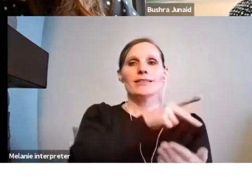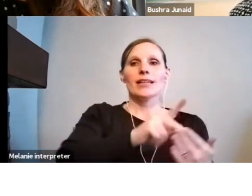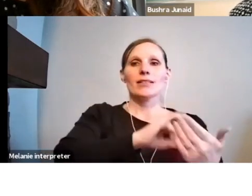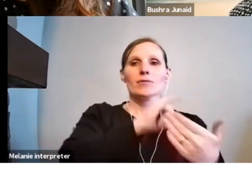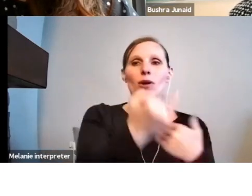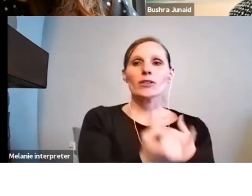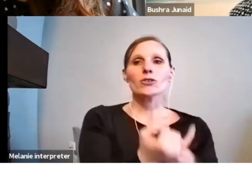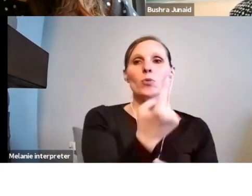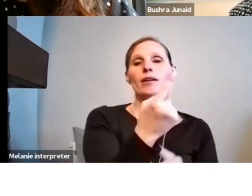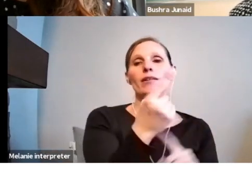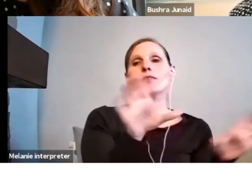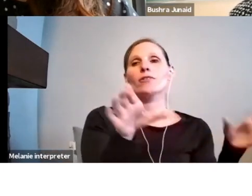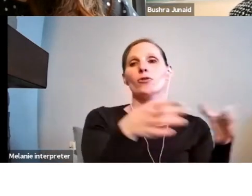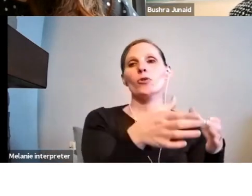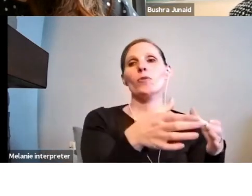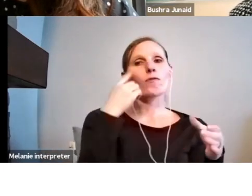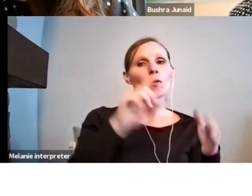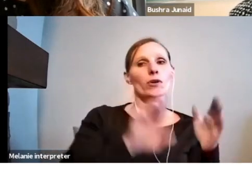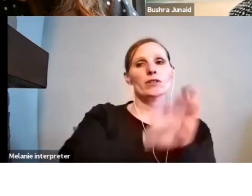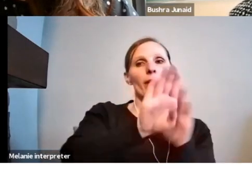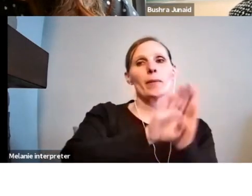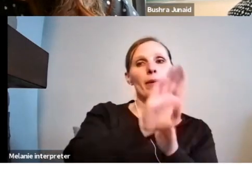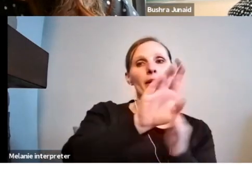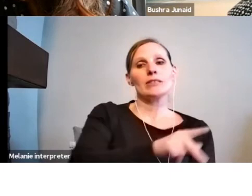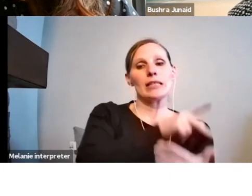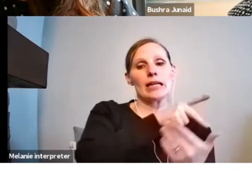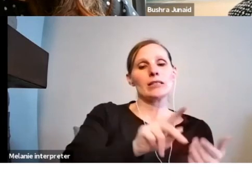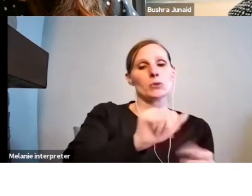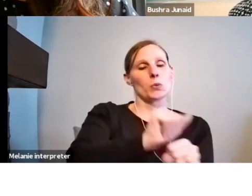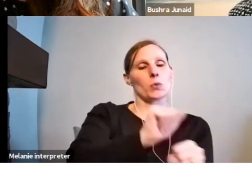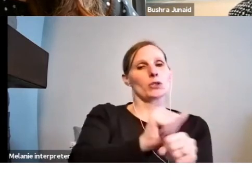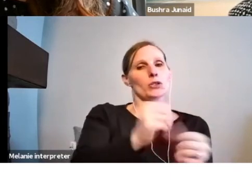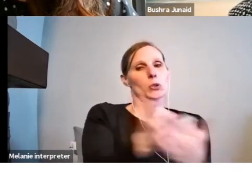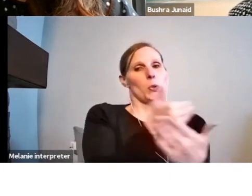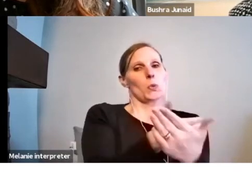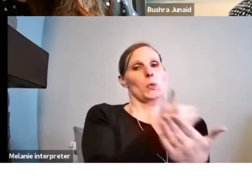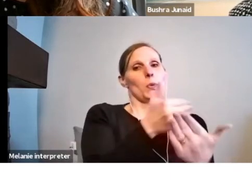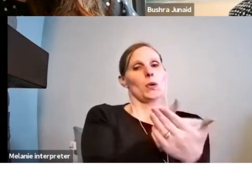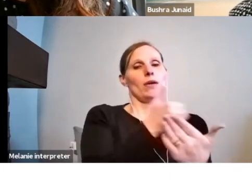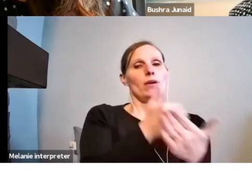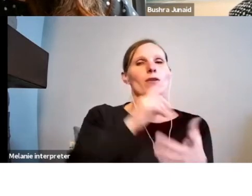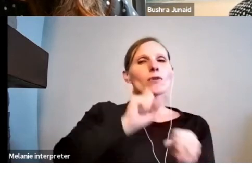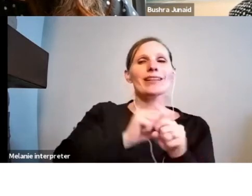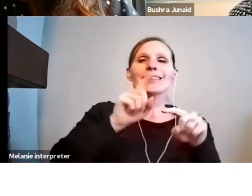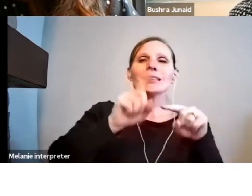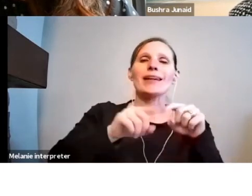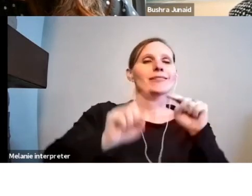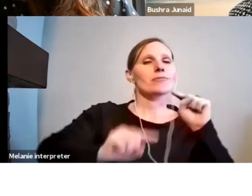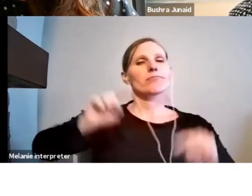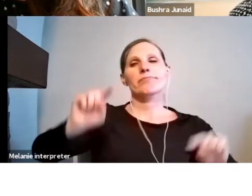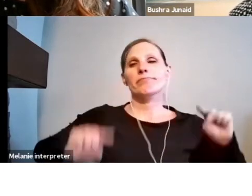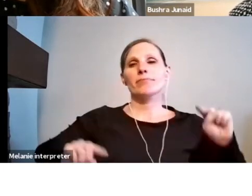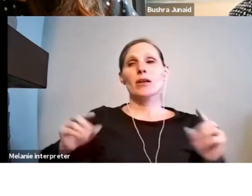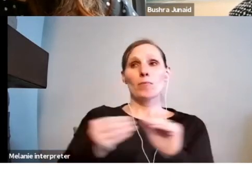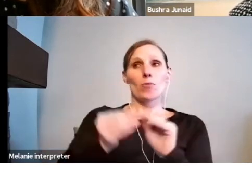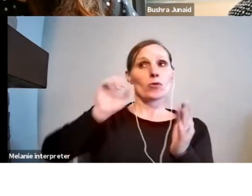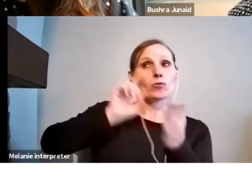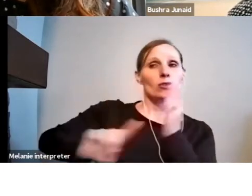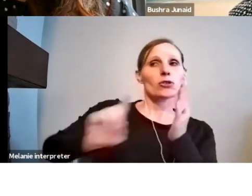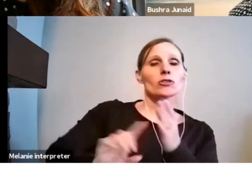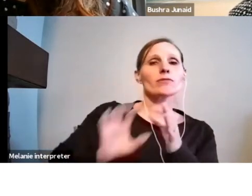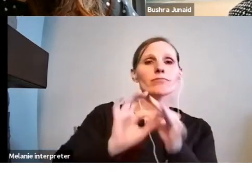there's a category for development of new dance works. So there could be research involved in developing new choreography.